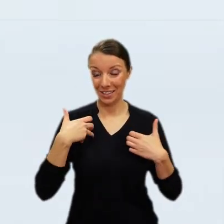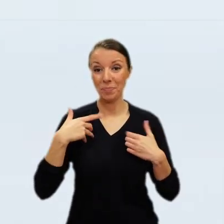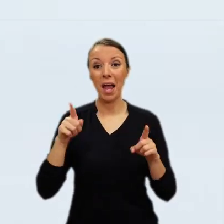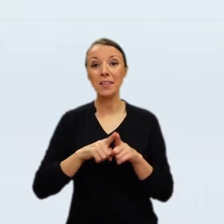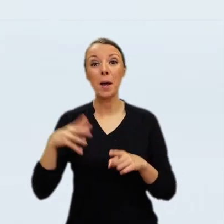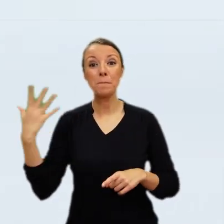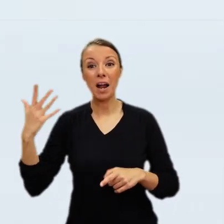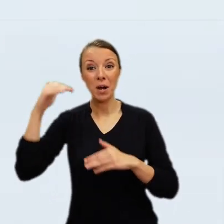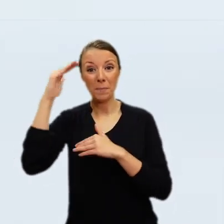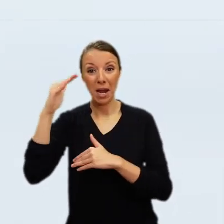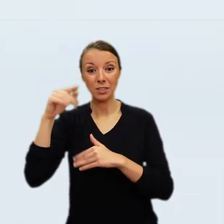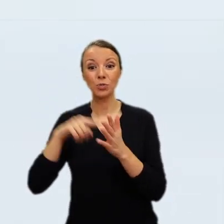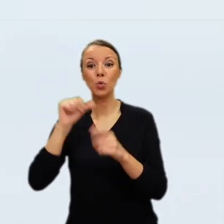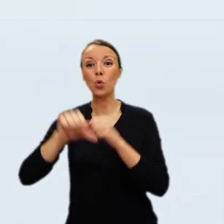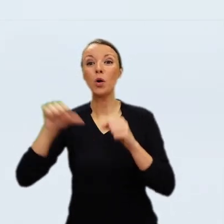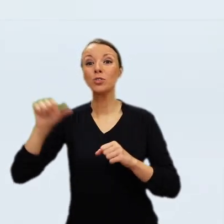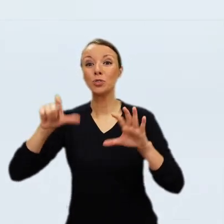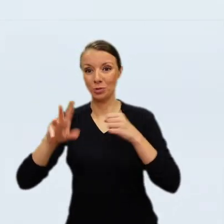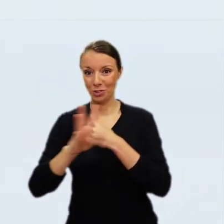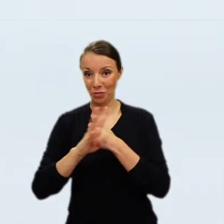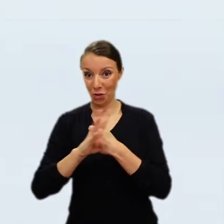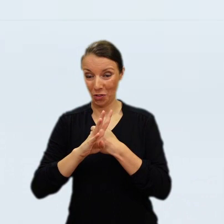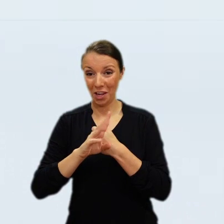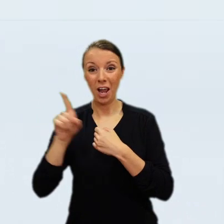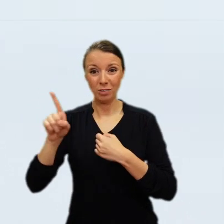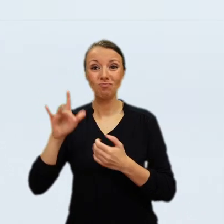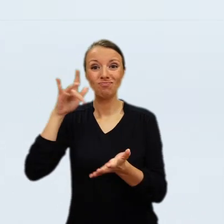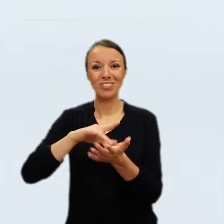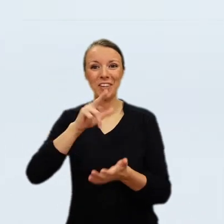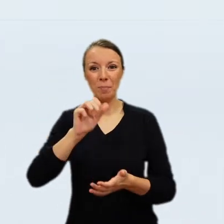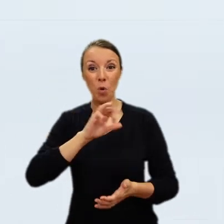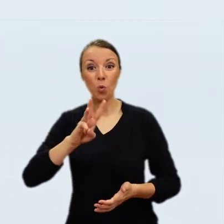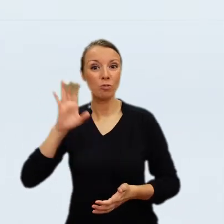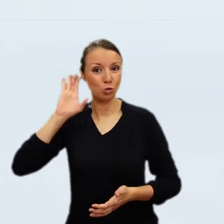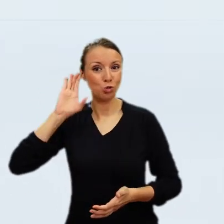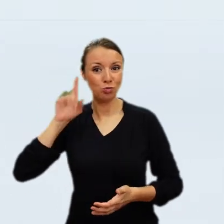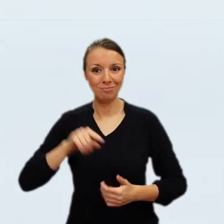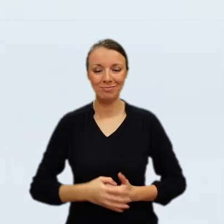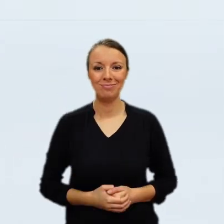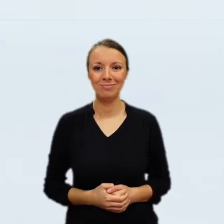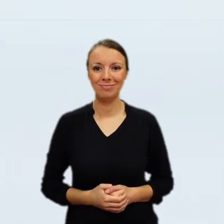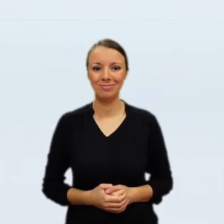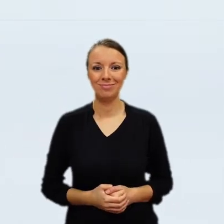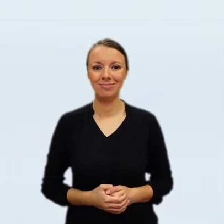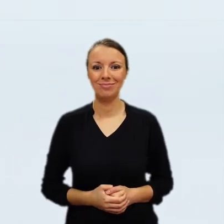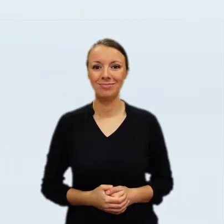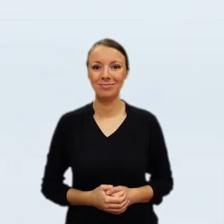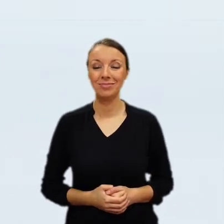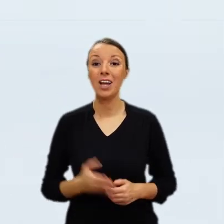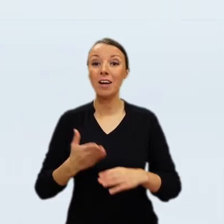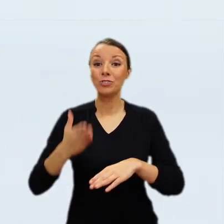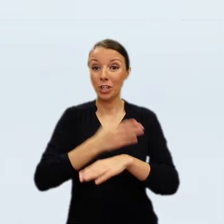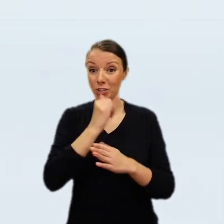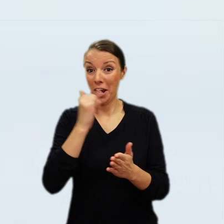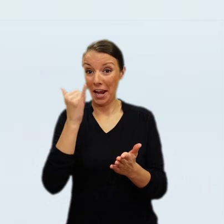most humble servant, Michał Oginski, great hetman of Lithuania. It is a very short letter, but full of details and